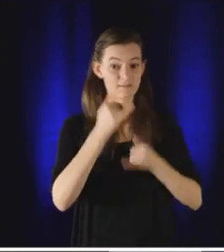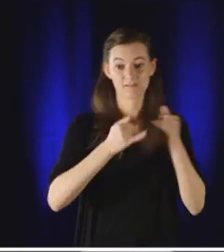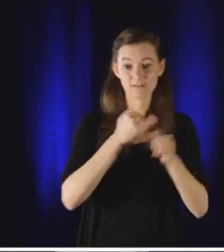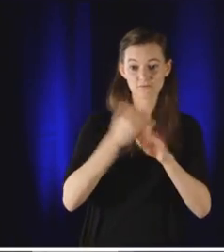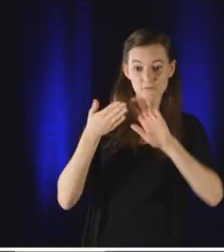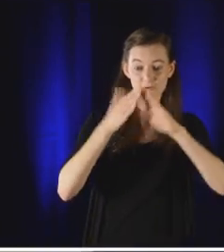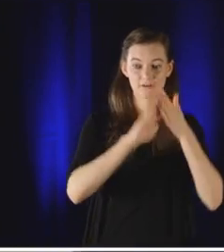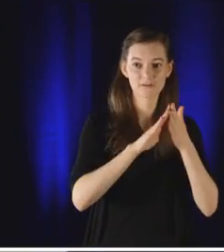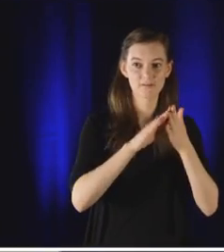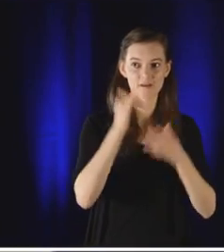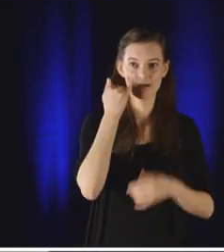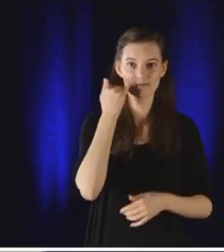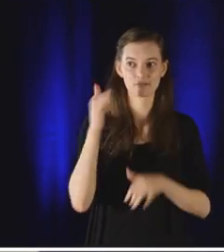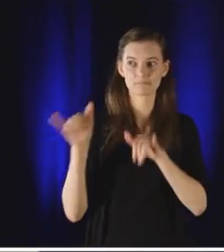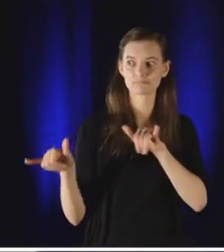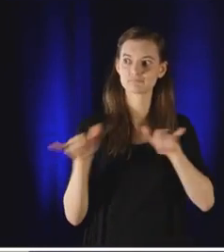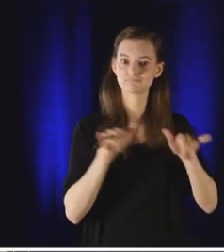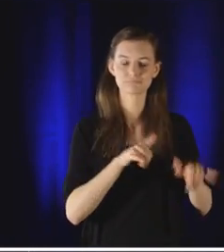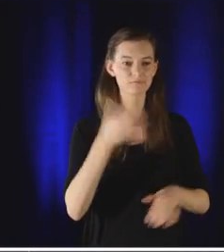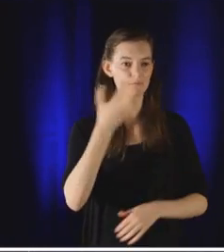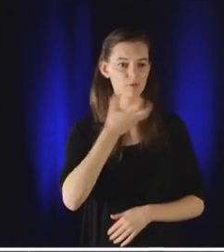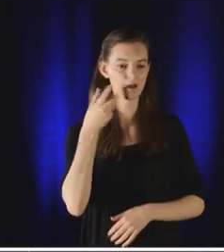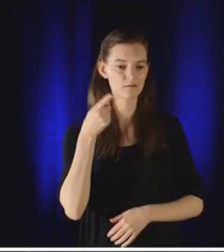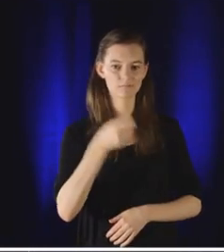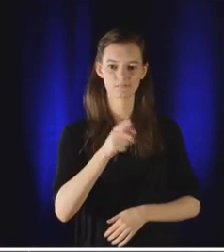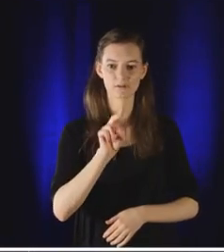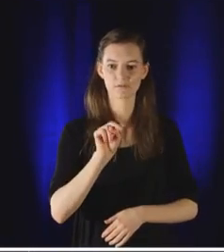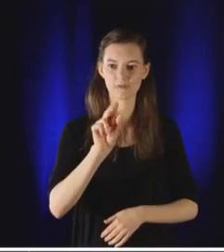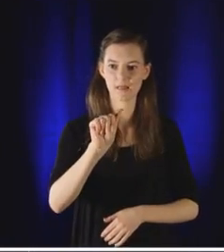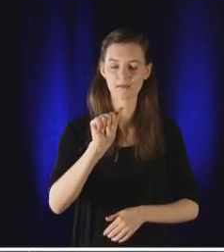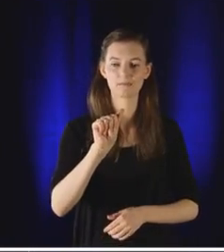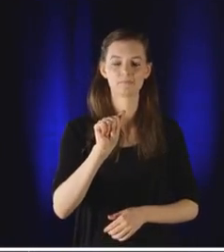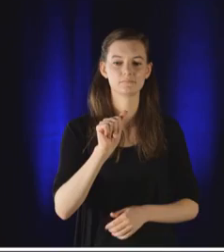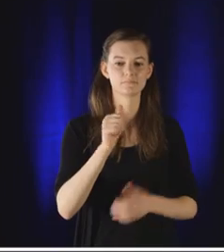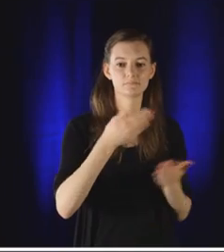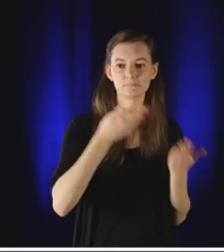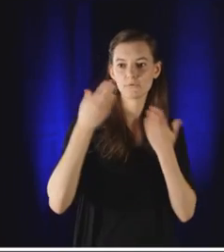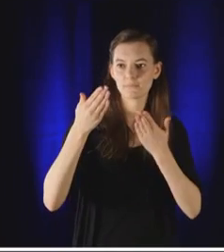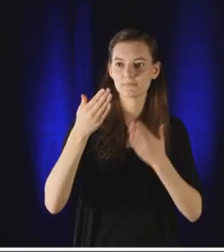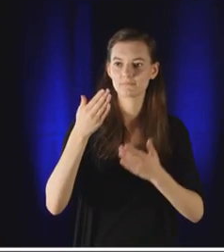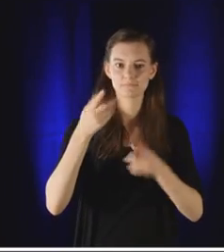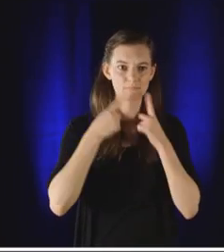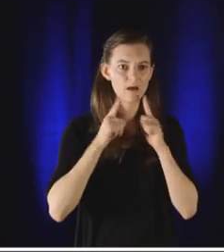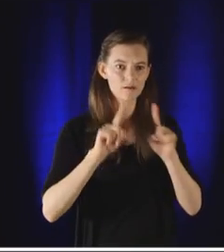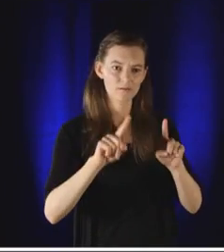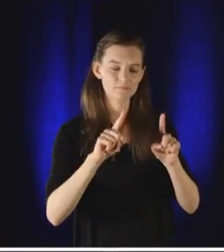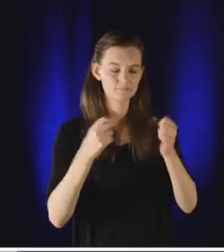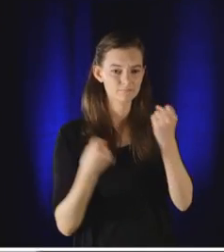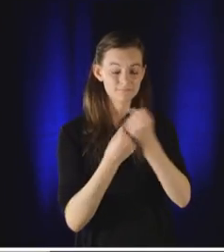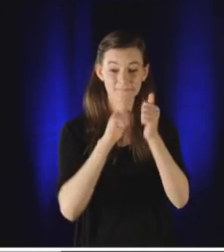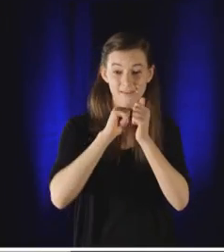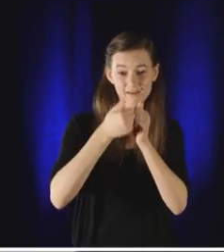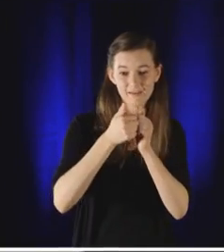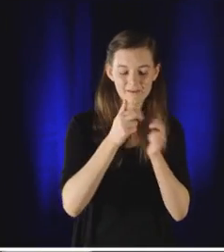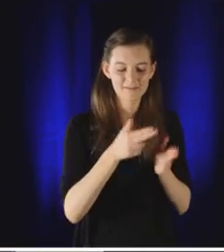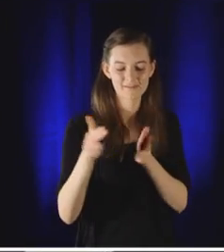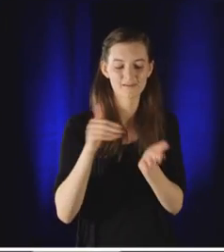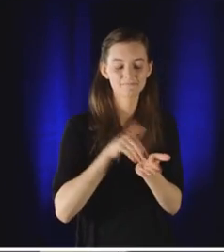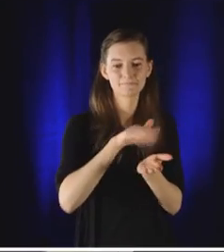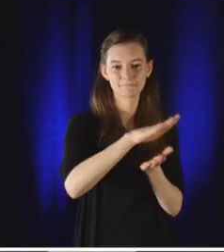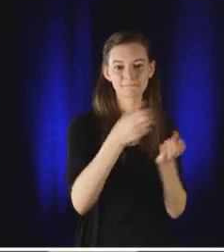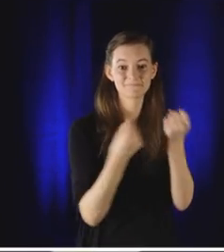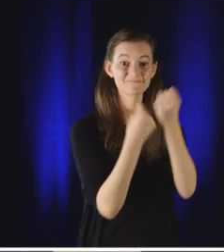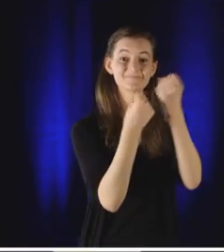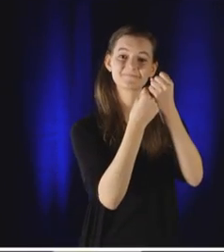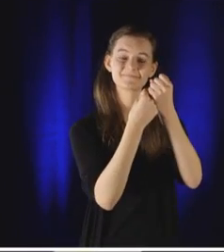international community have the same brilliant idea. They say, wow, this nonviolent movement is doing really great. Let's send weapons and start a